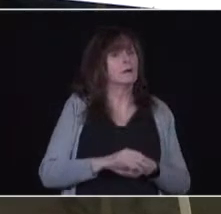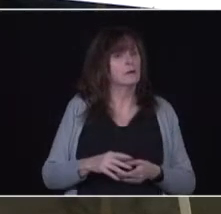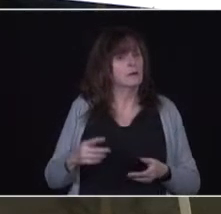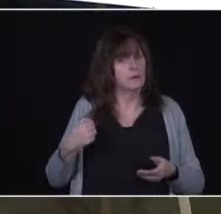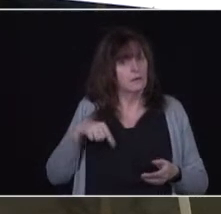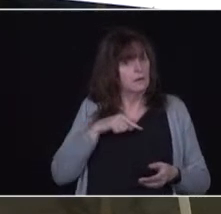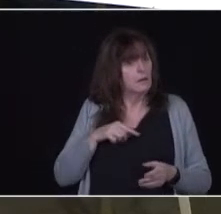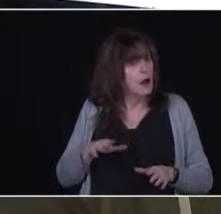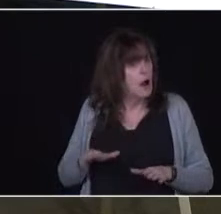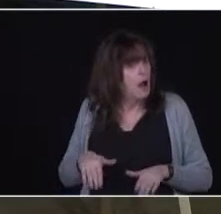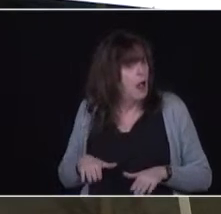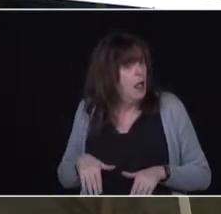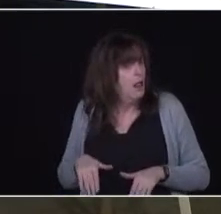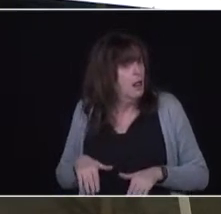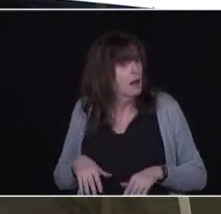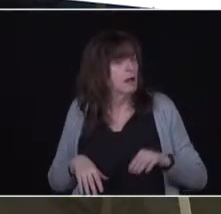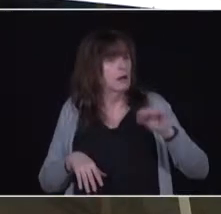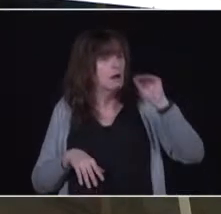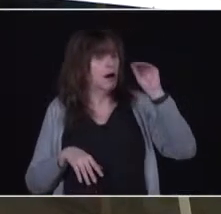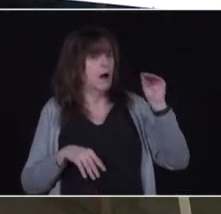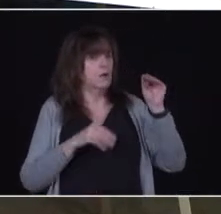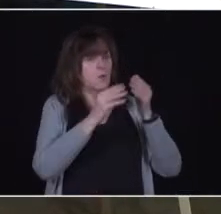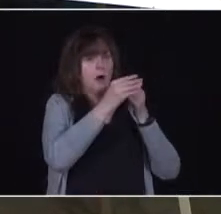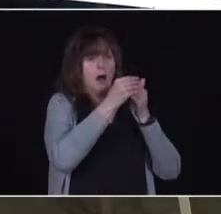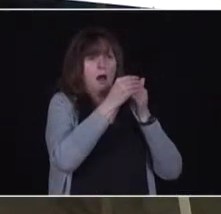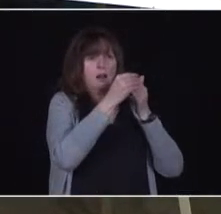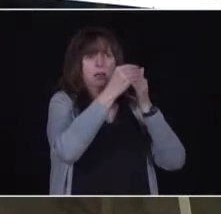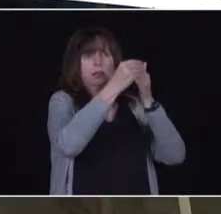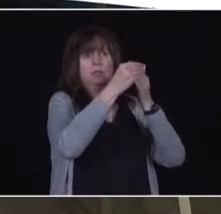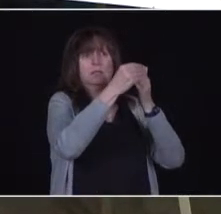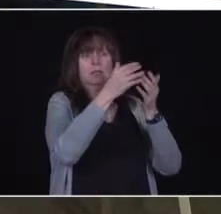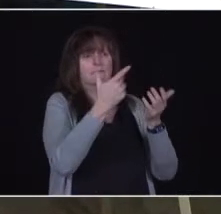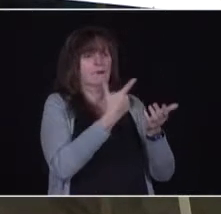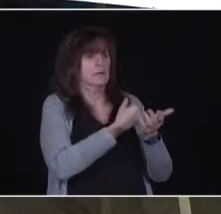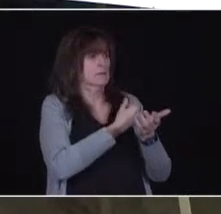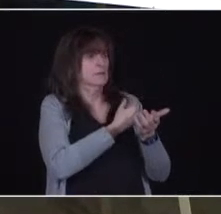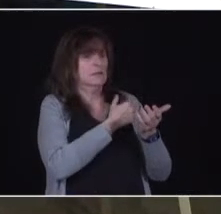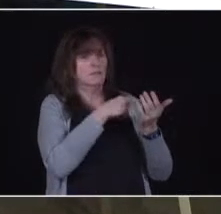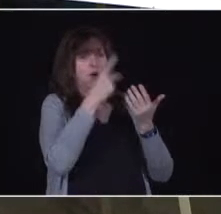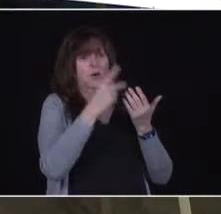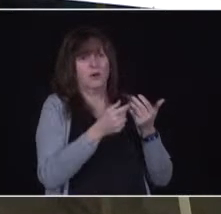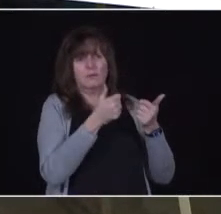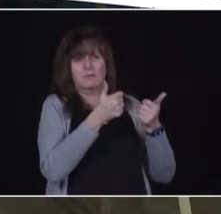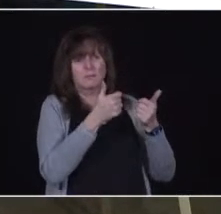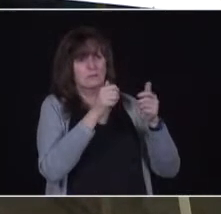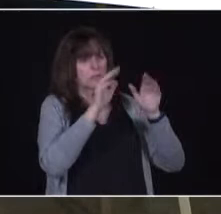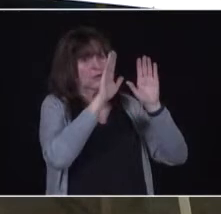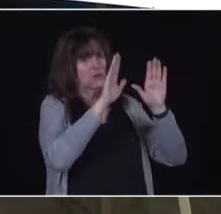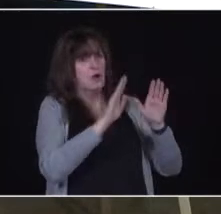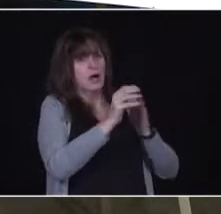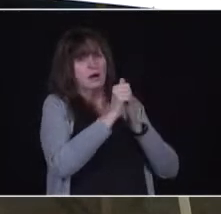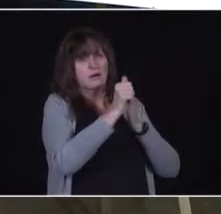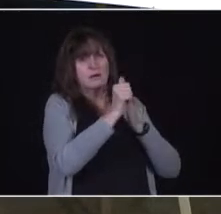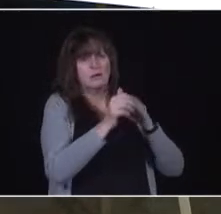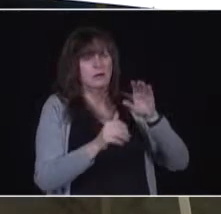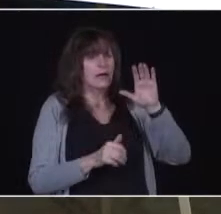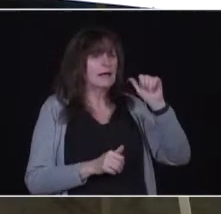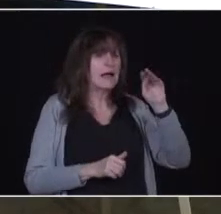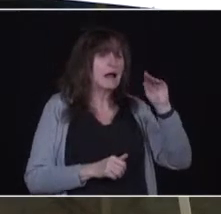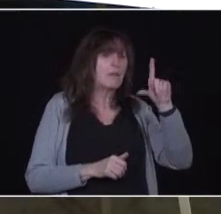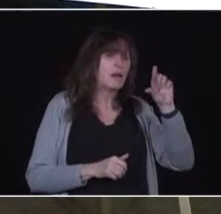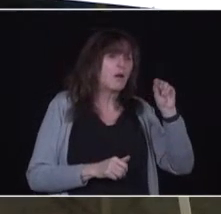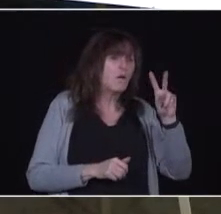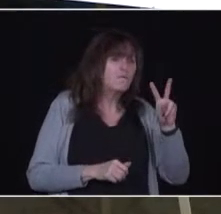so much of Ontario since this vaccination program started. And that's courtesy of the great leadership from Cam Love and Tony De Monte and Dr.